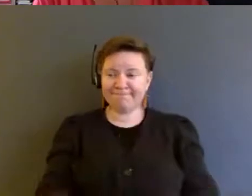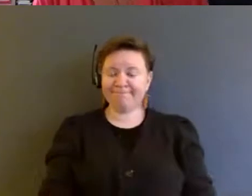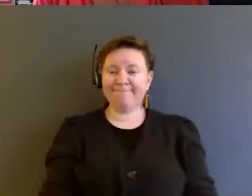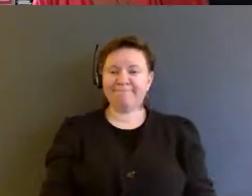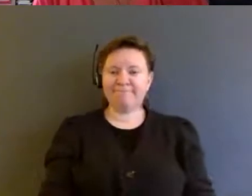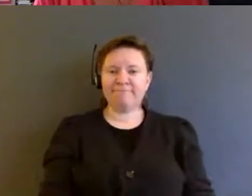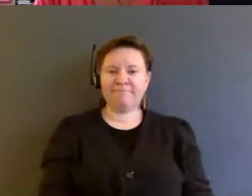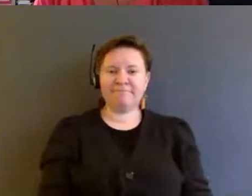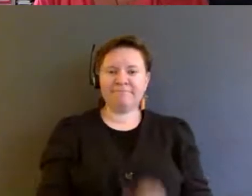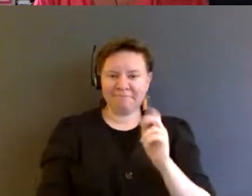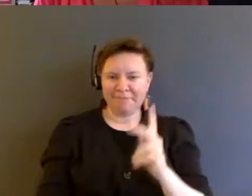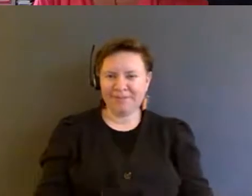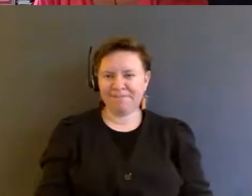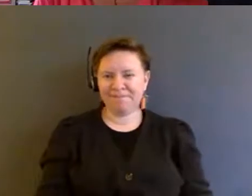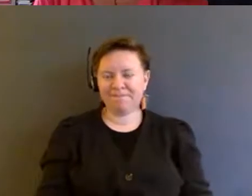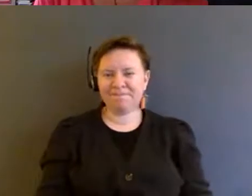All right.